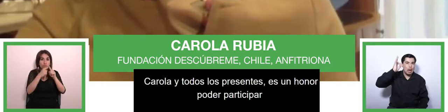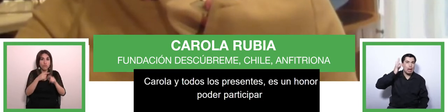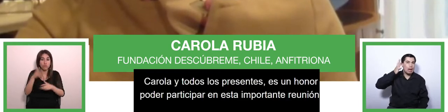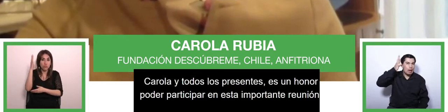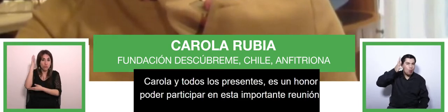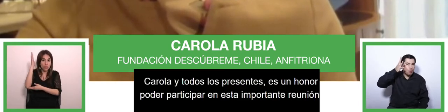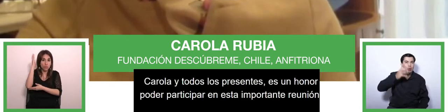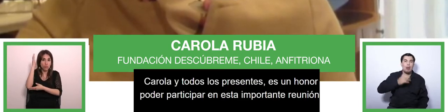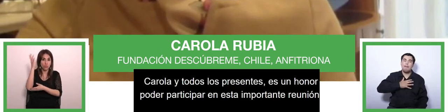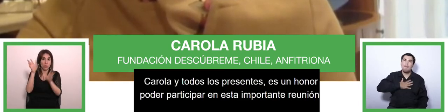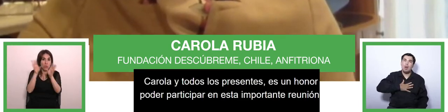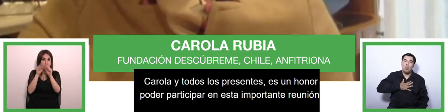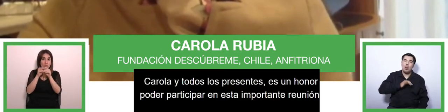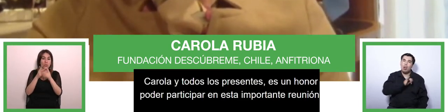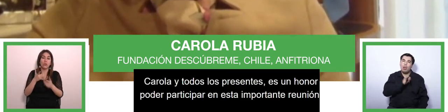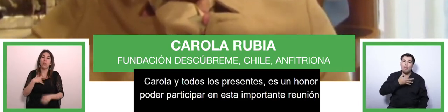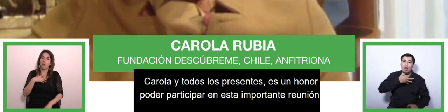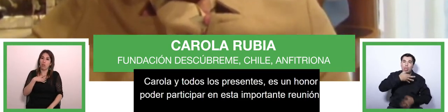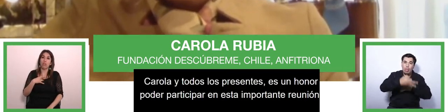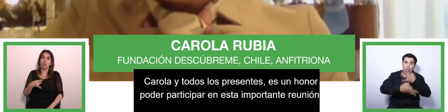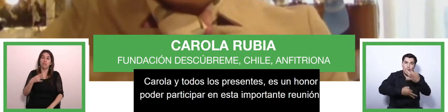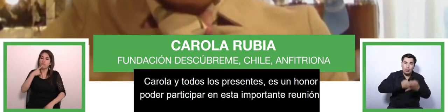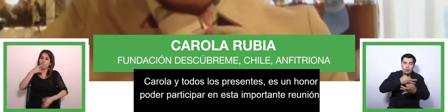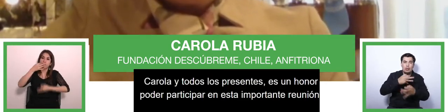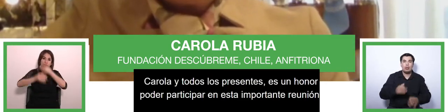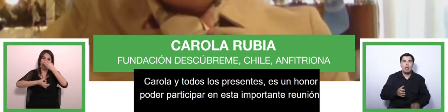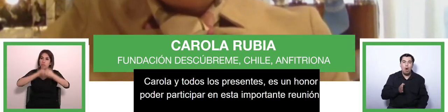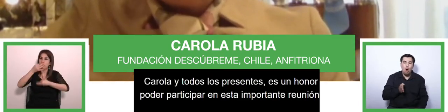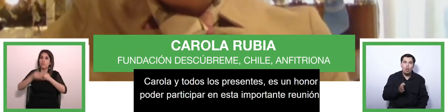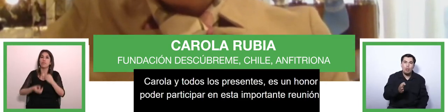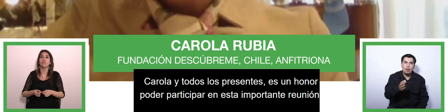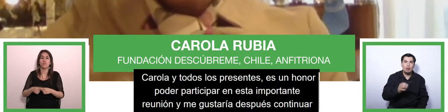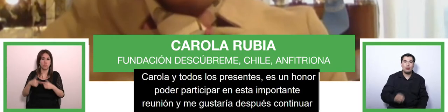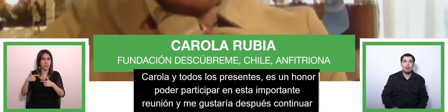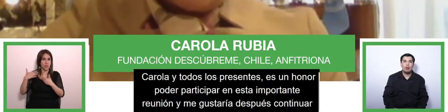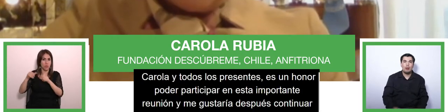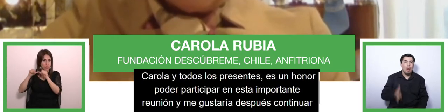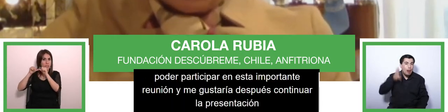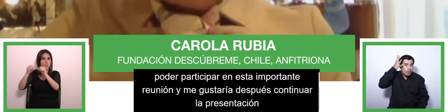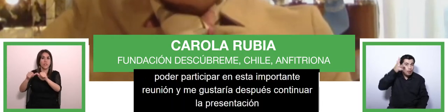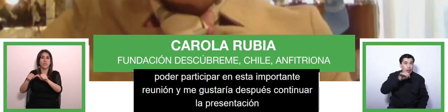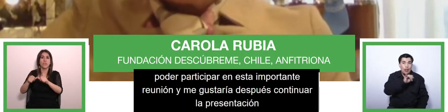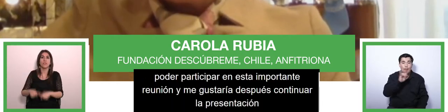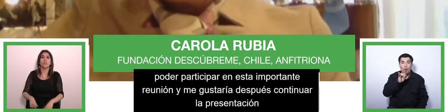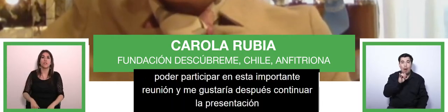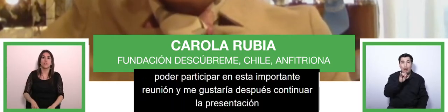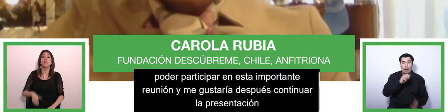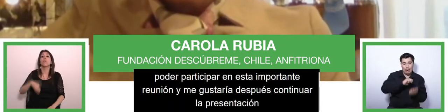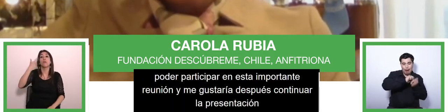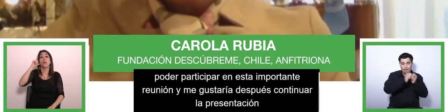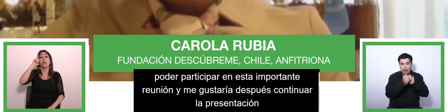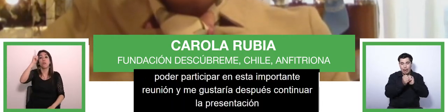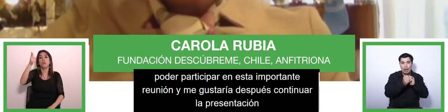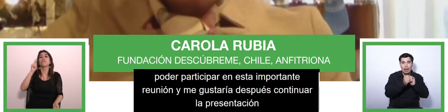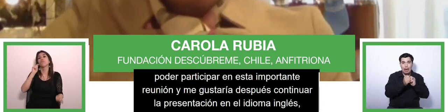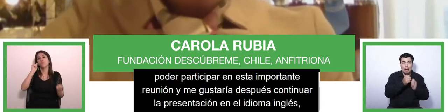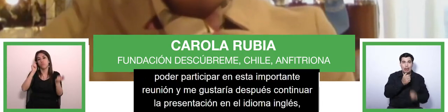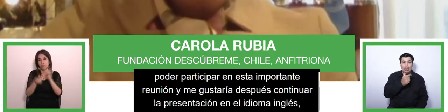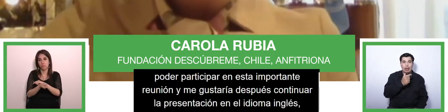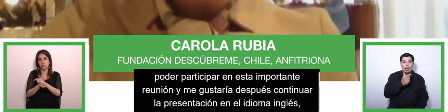and i would like to continue the presentation in in english because